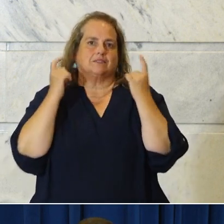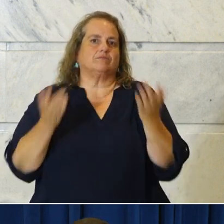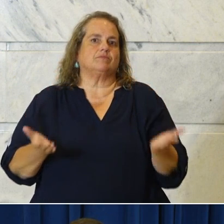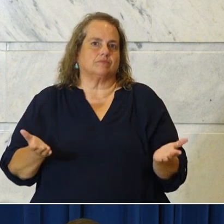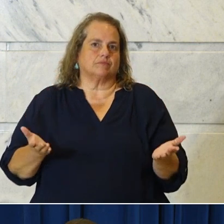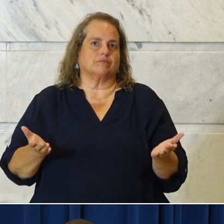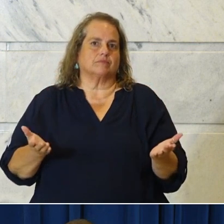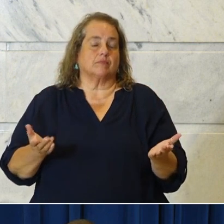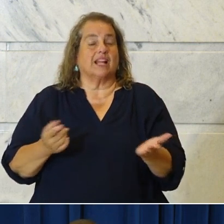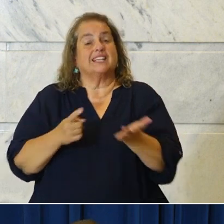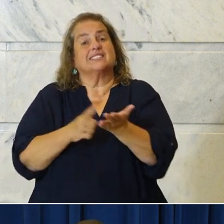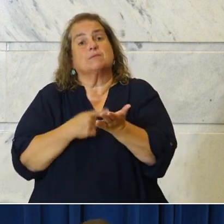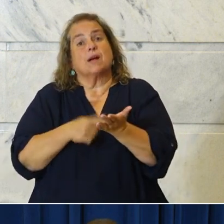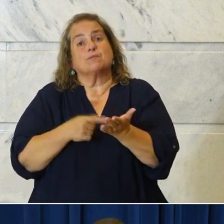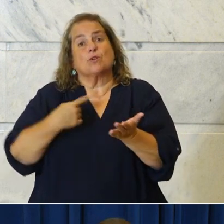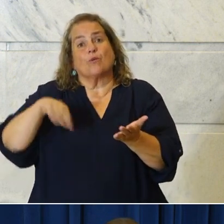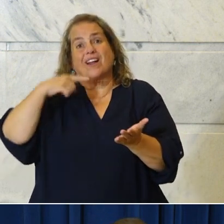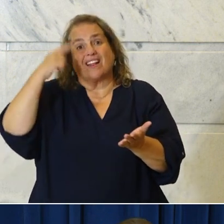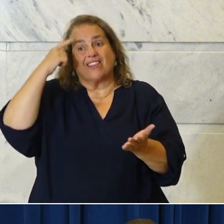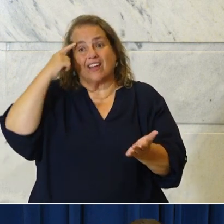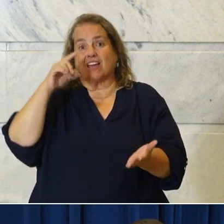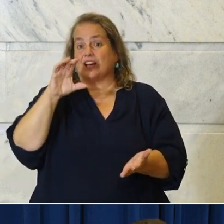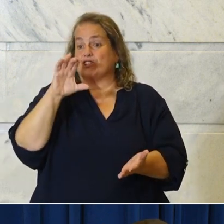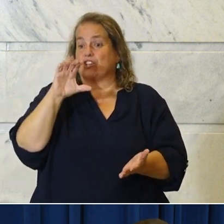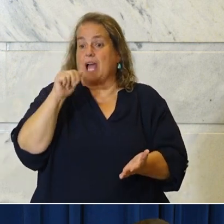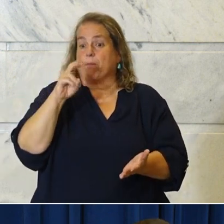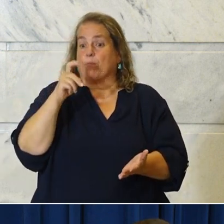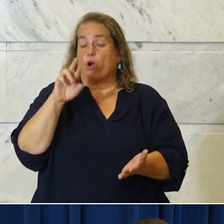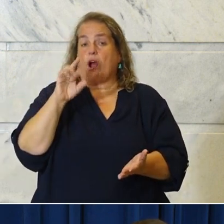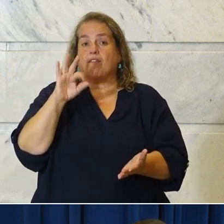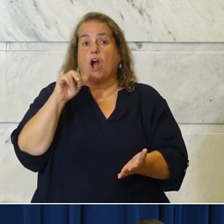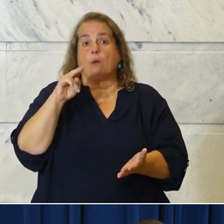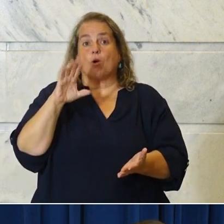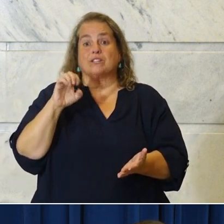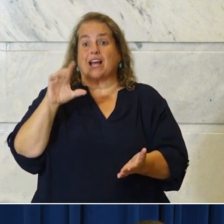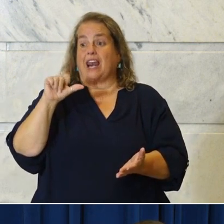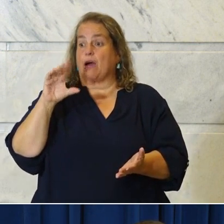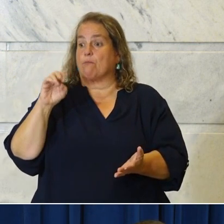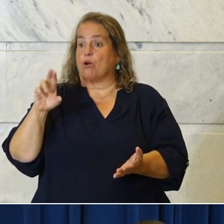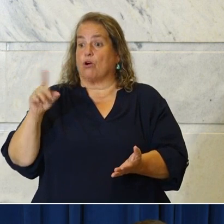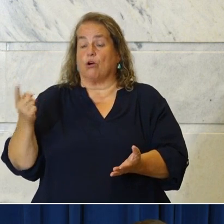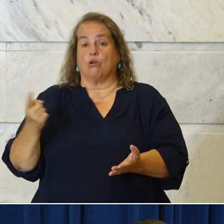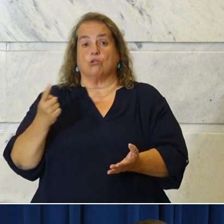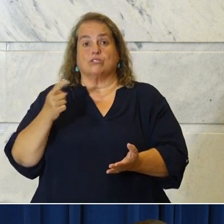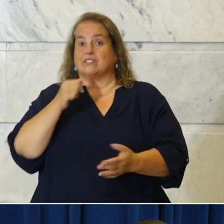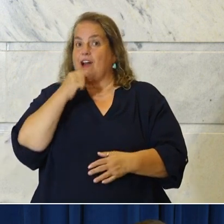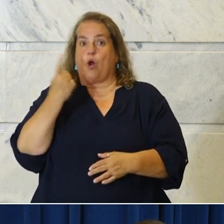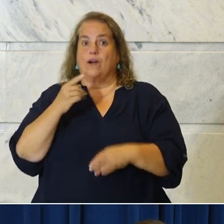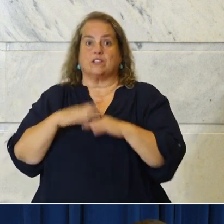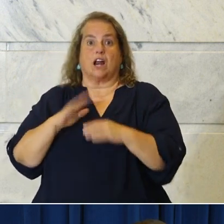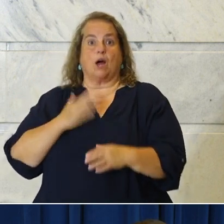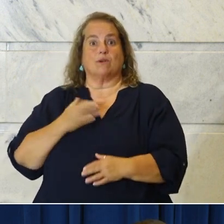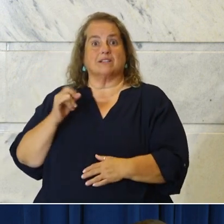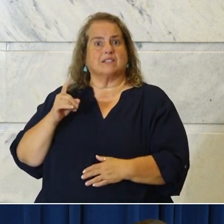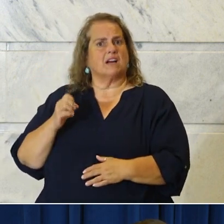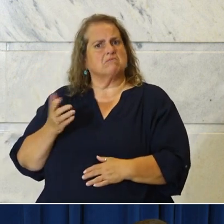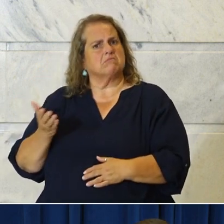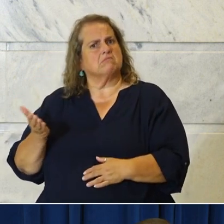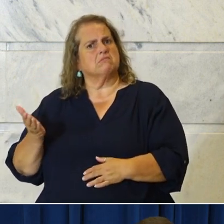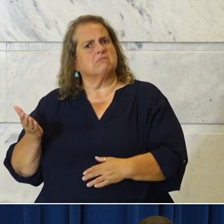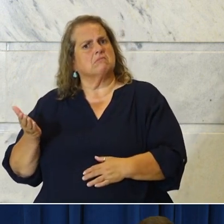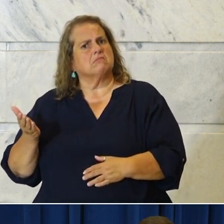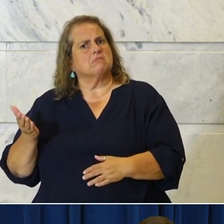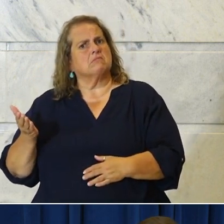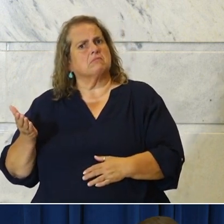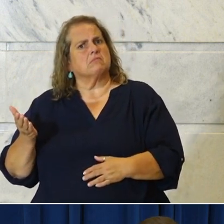we think of Chamber of Commerce and labor on opposite sides. They're not a lot of our labor leaders. John Stovall being a